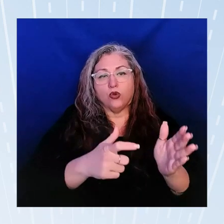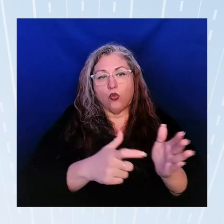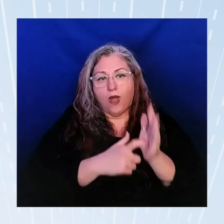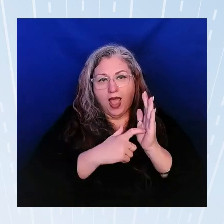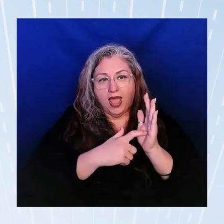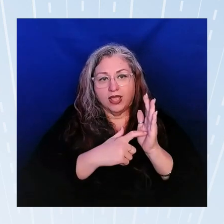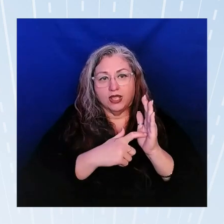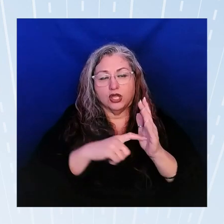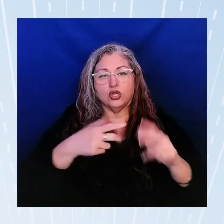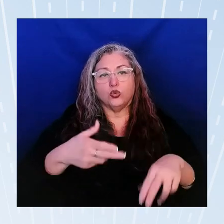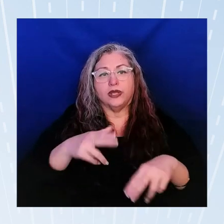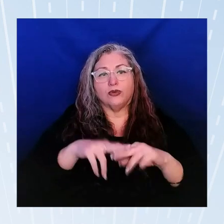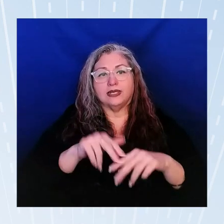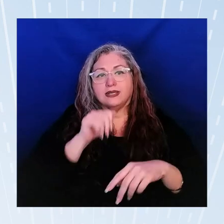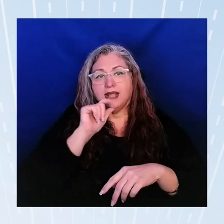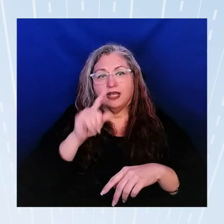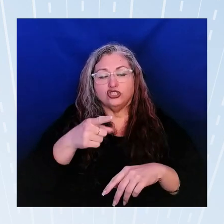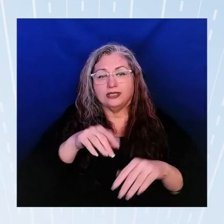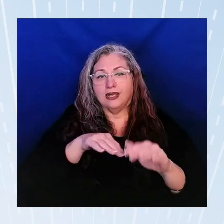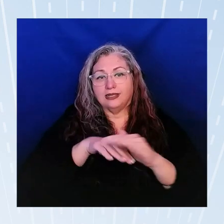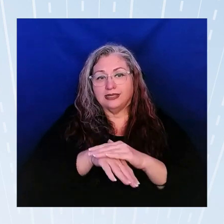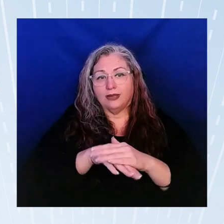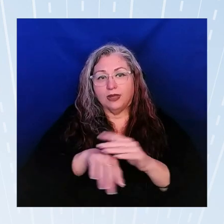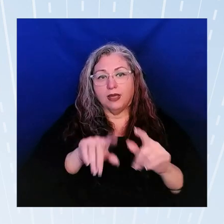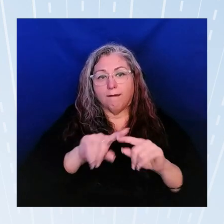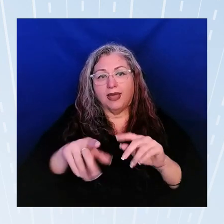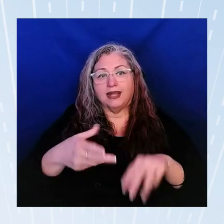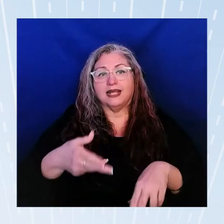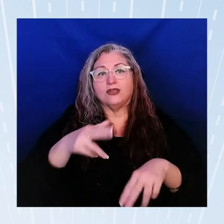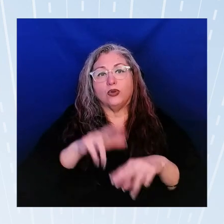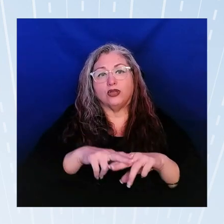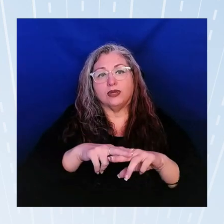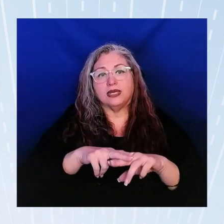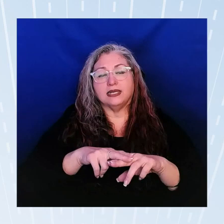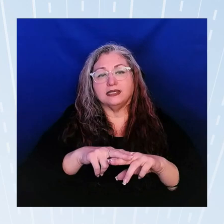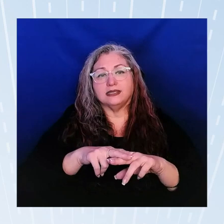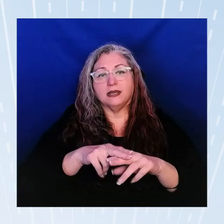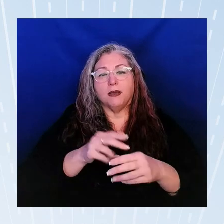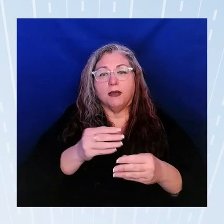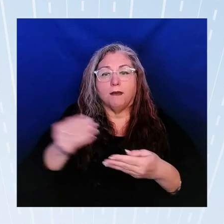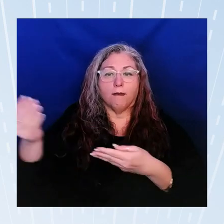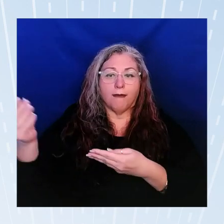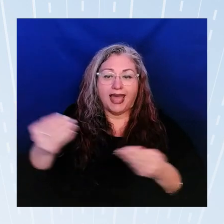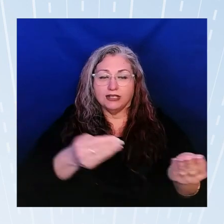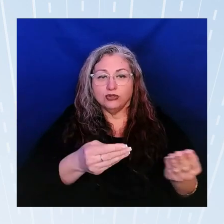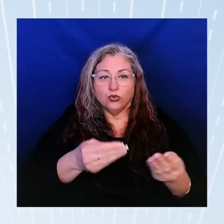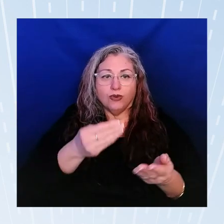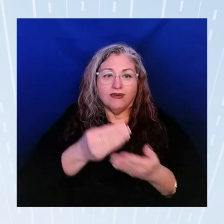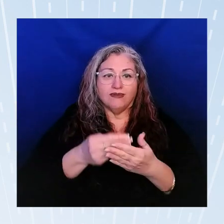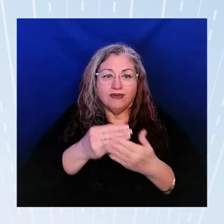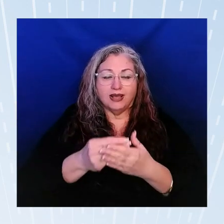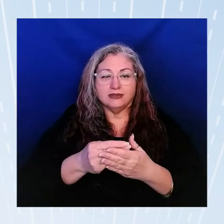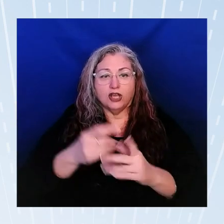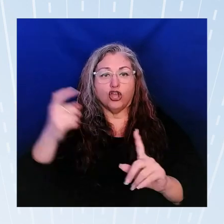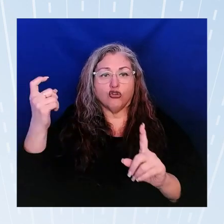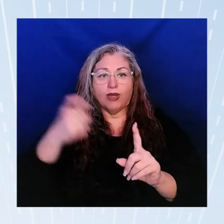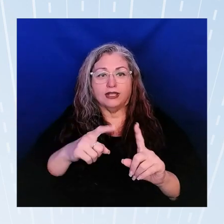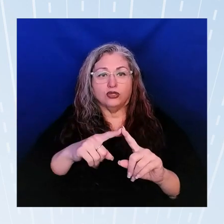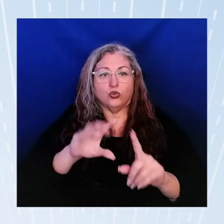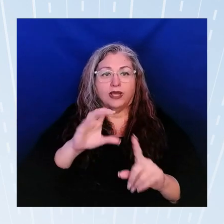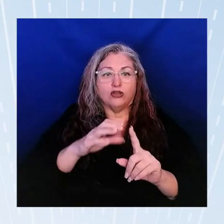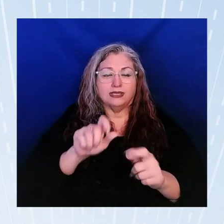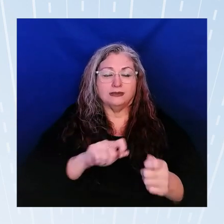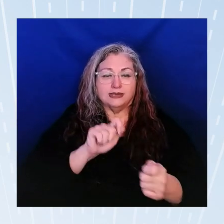increase not just accessibility but to increase pass-through funds granted to culturally specific